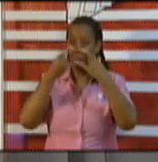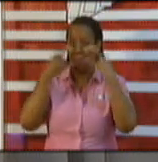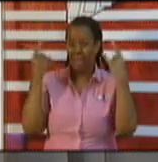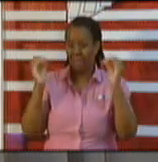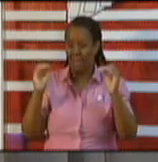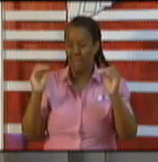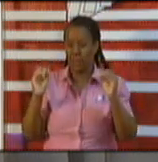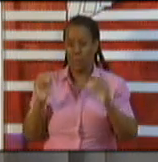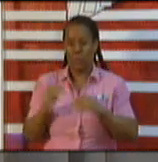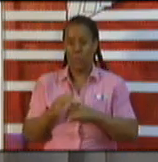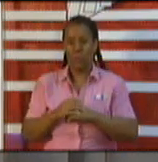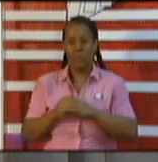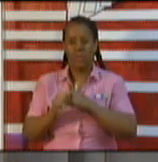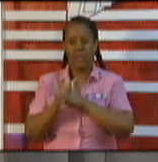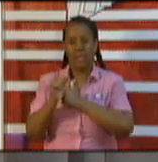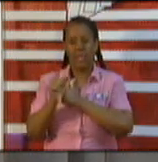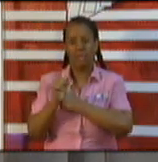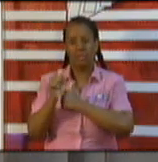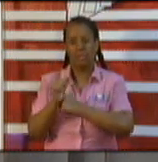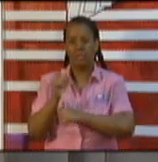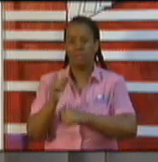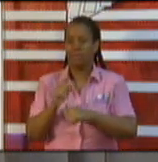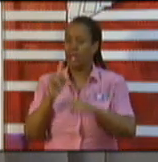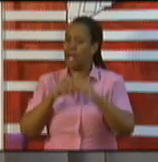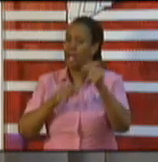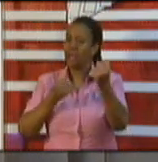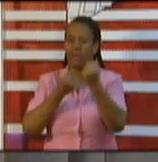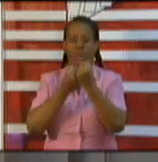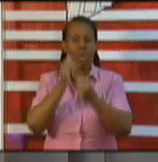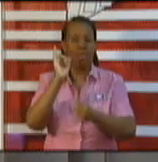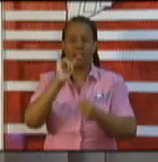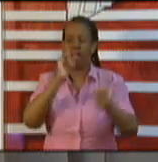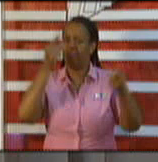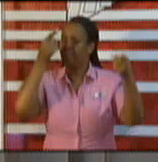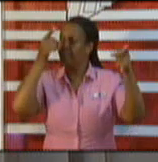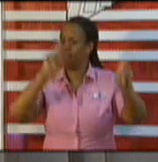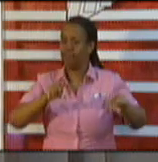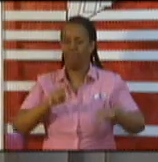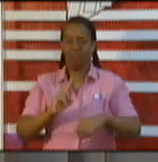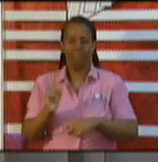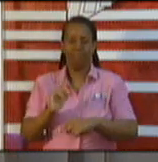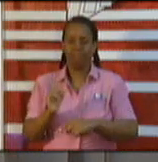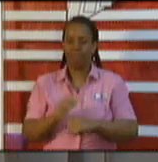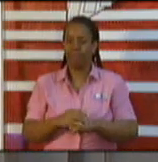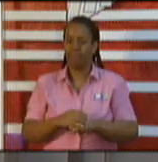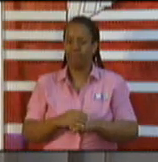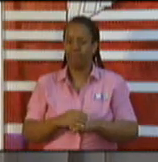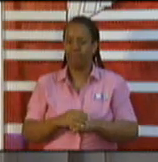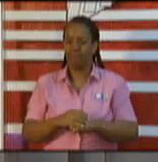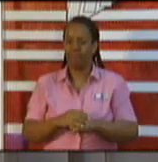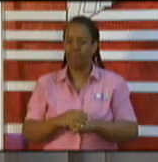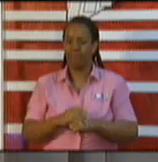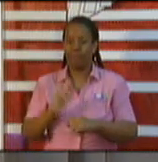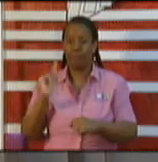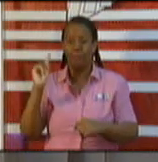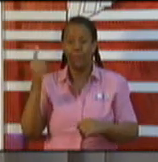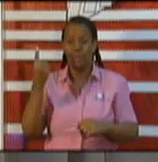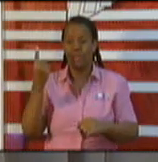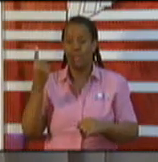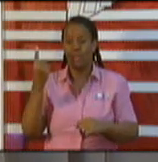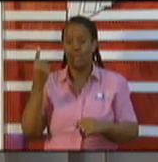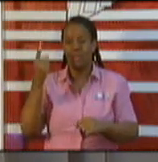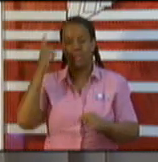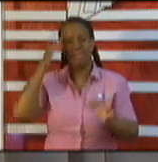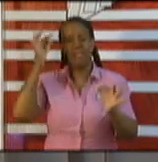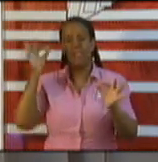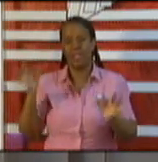We can't stand back and allow this to continue. So this is the first step of roll back that we're taking here today. We also warn